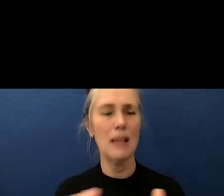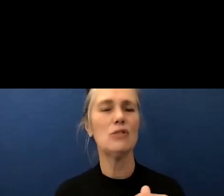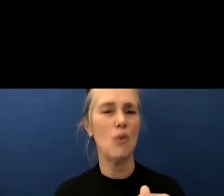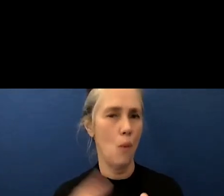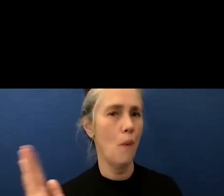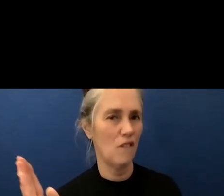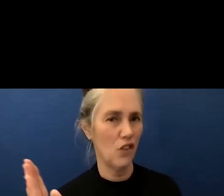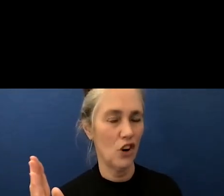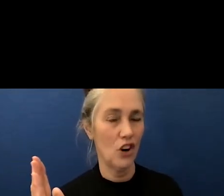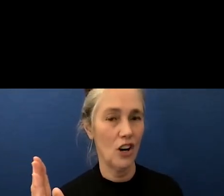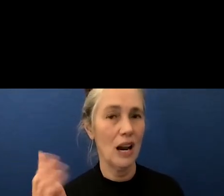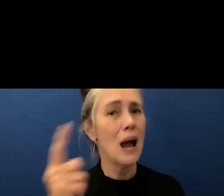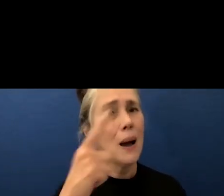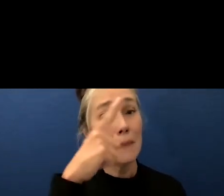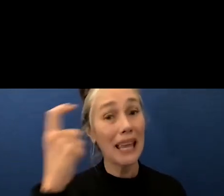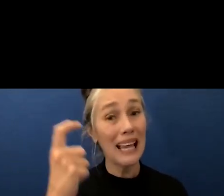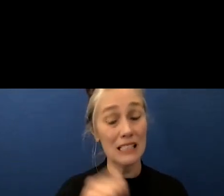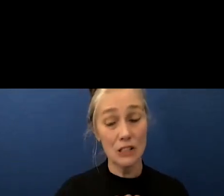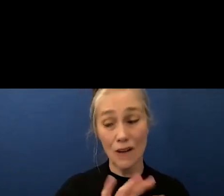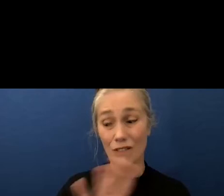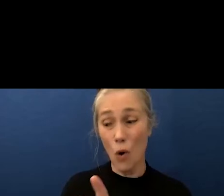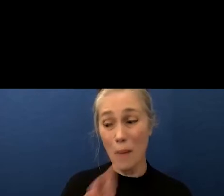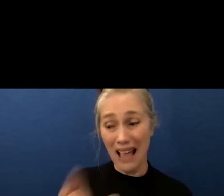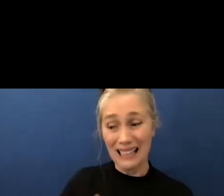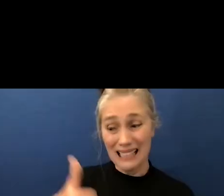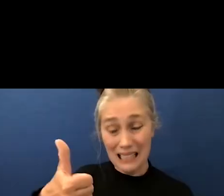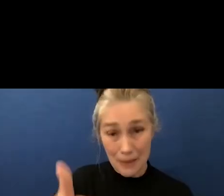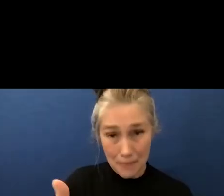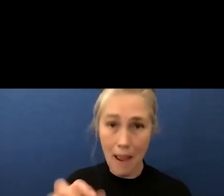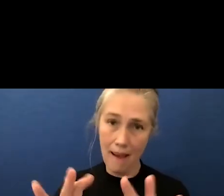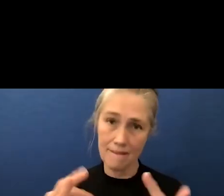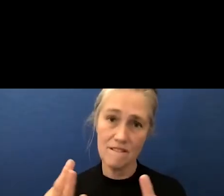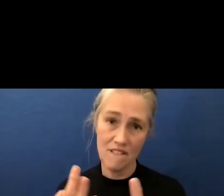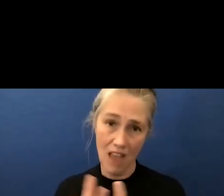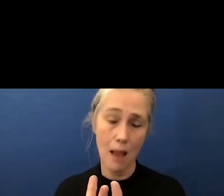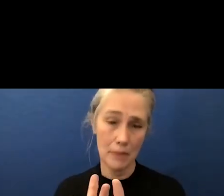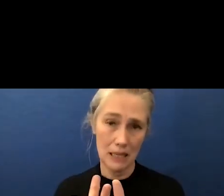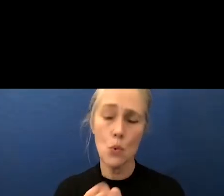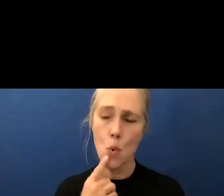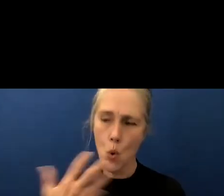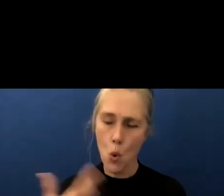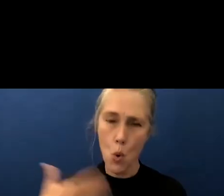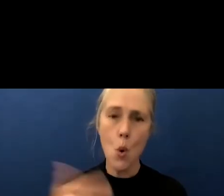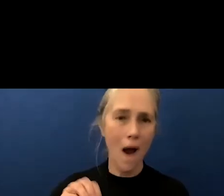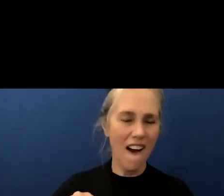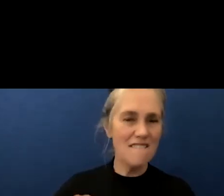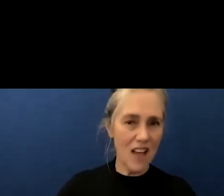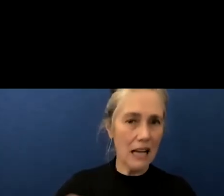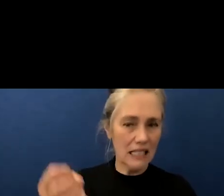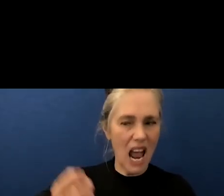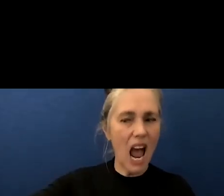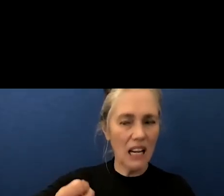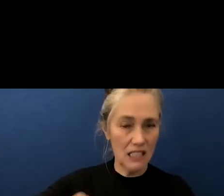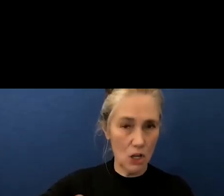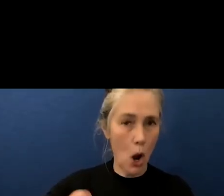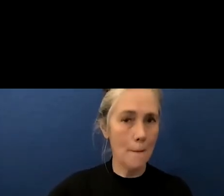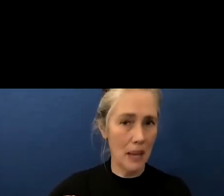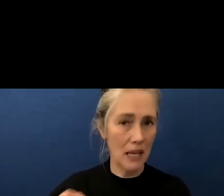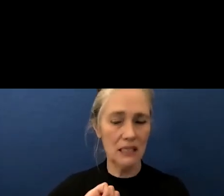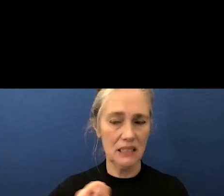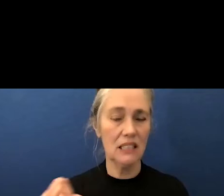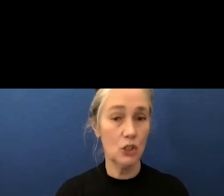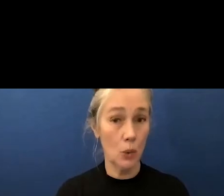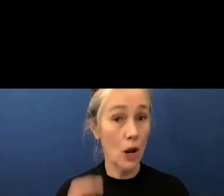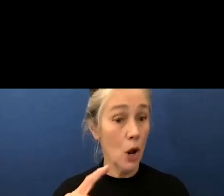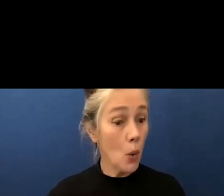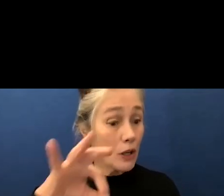of the pandemic on families in terms of economic situation so that's not surprising so when you vote for dos